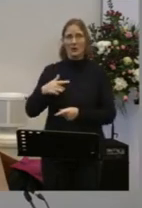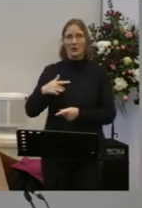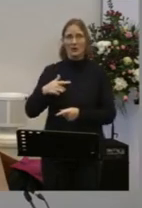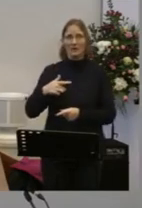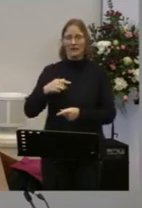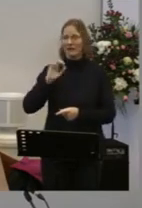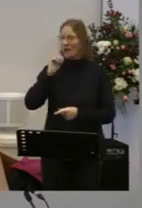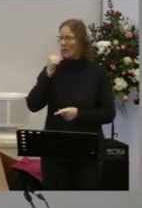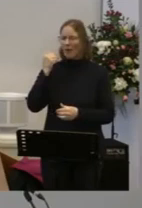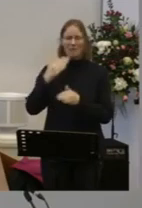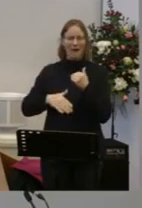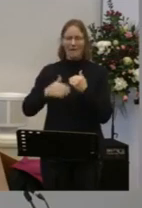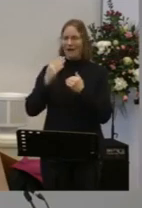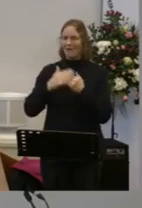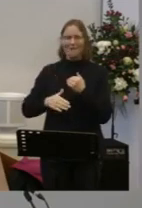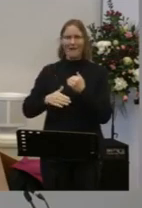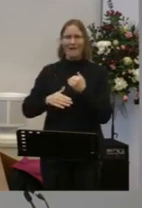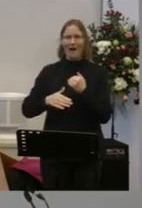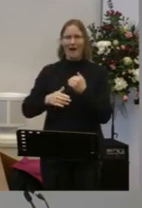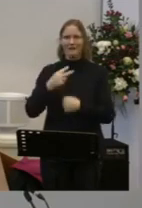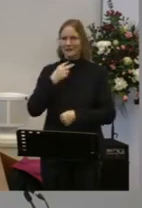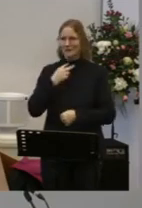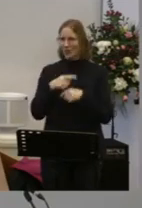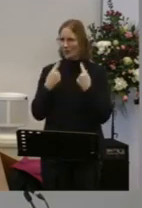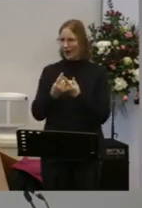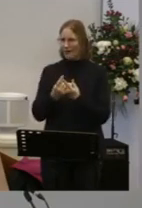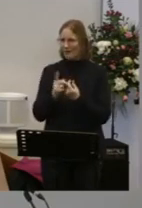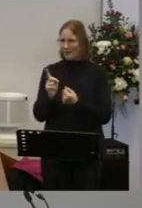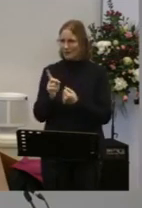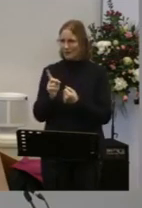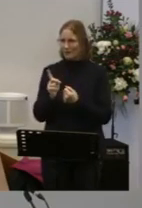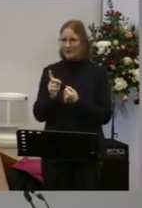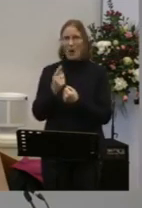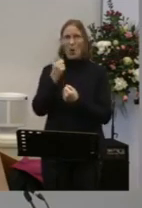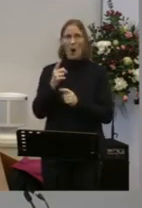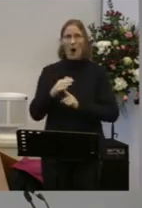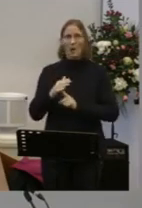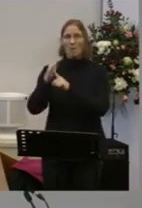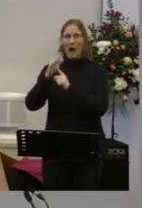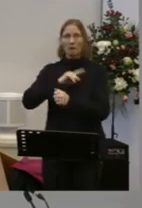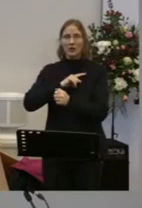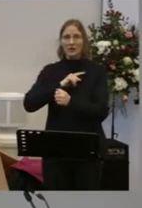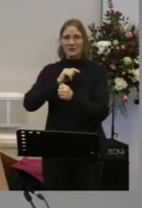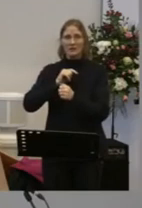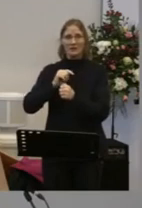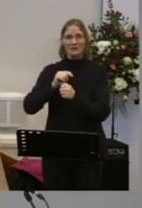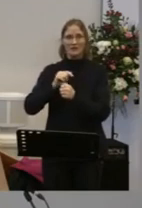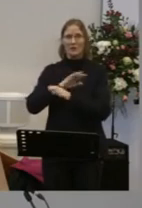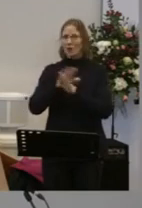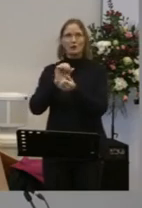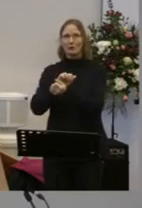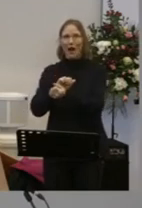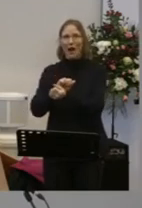That will not abandon you That will not let you down There is one key reason for being That isn't a trap